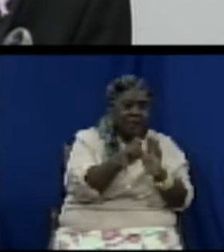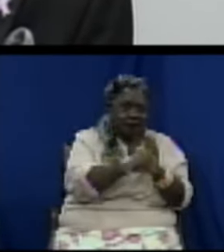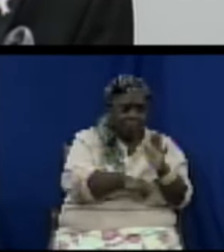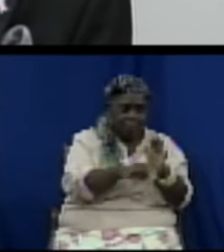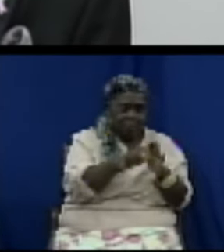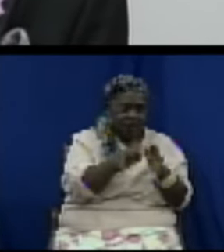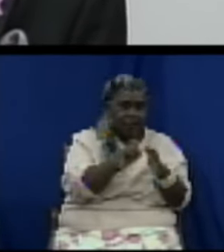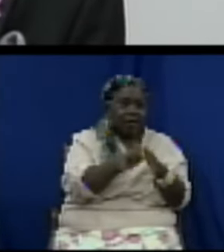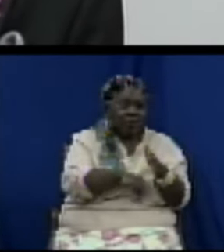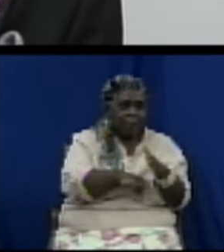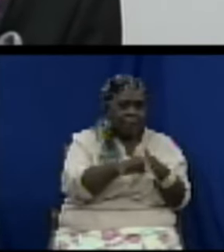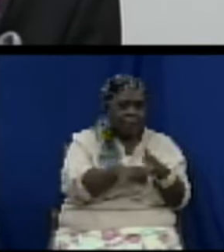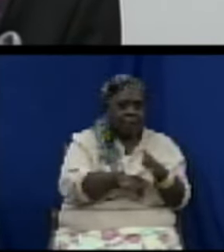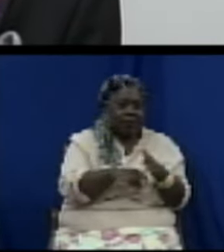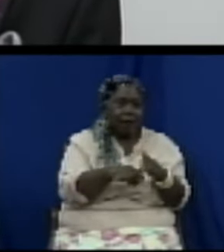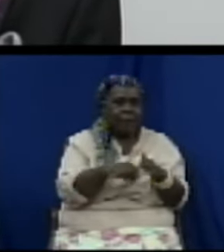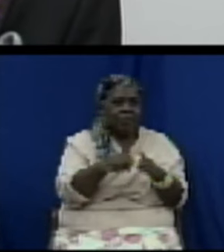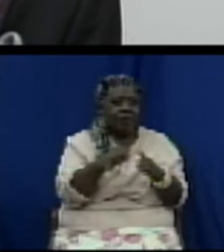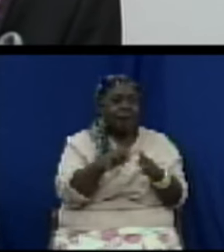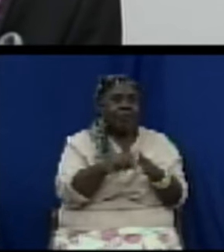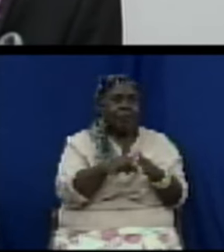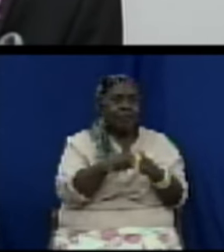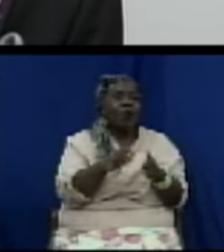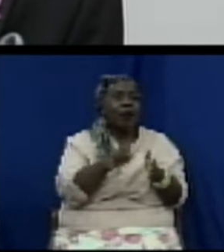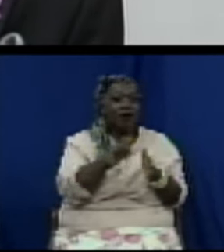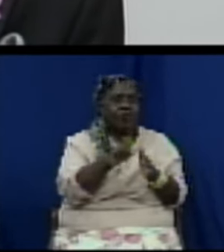now this piece of legislation